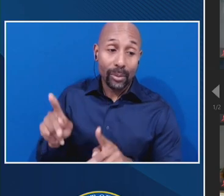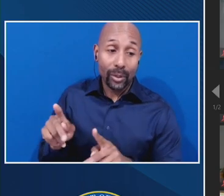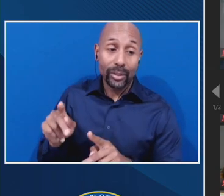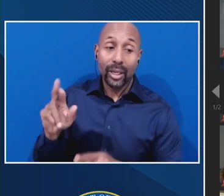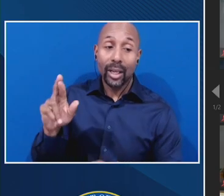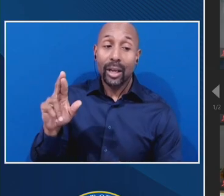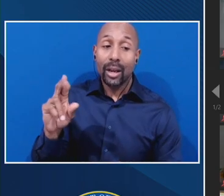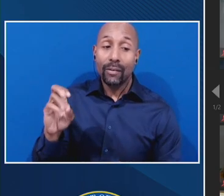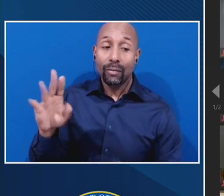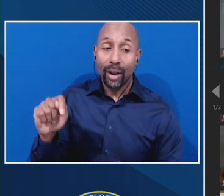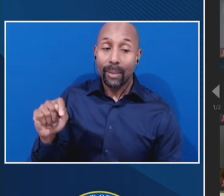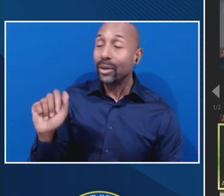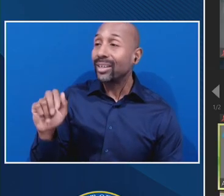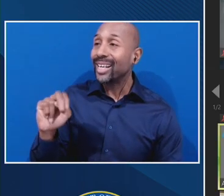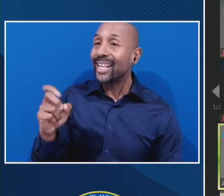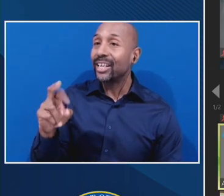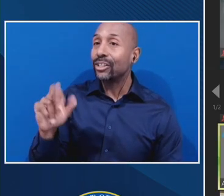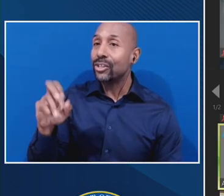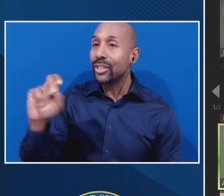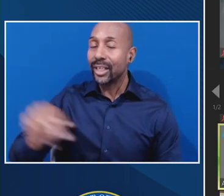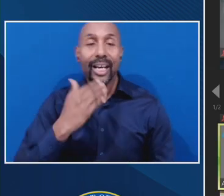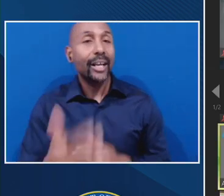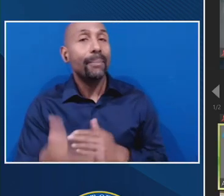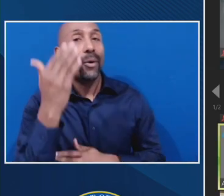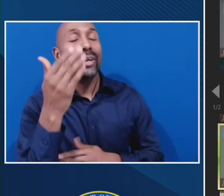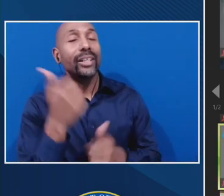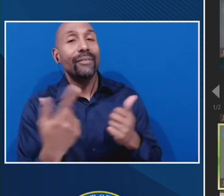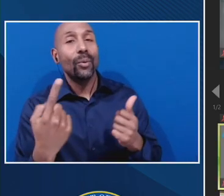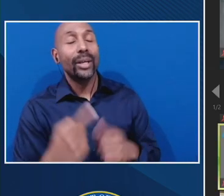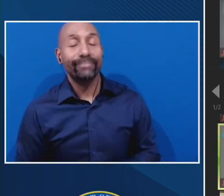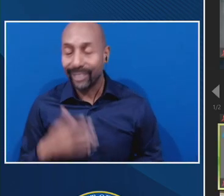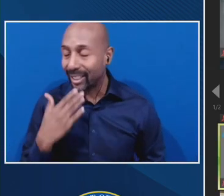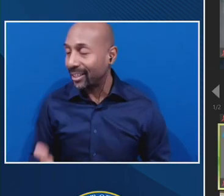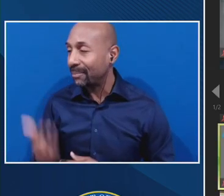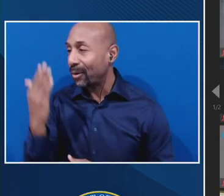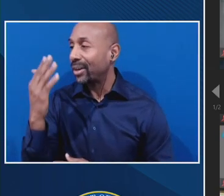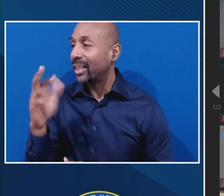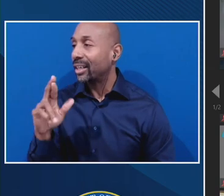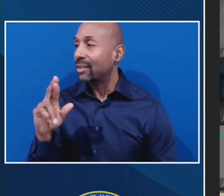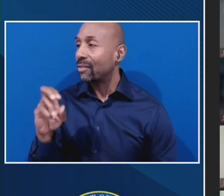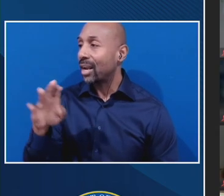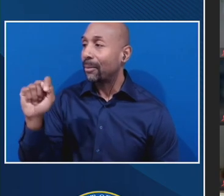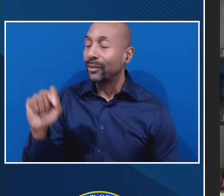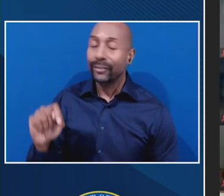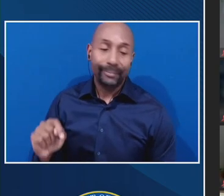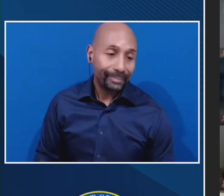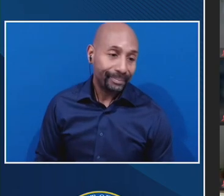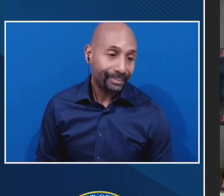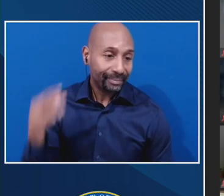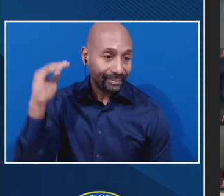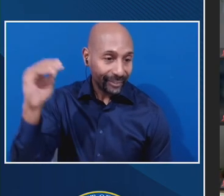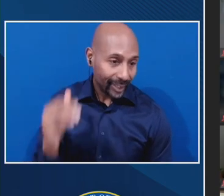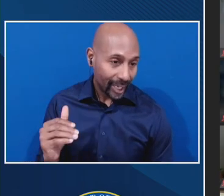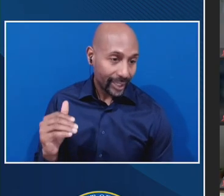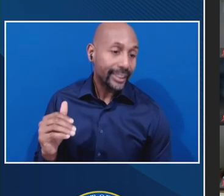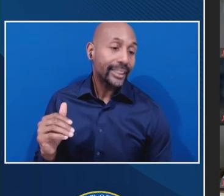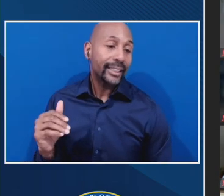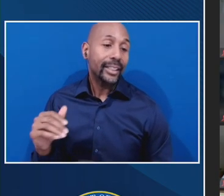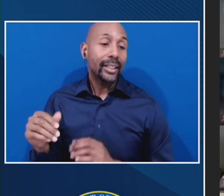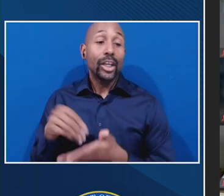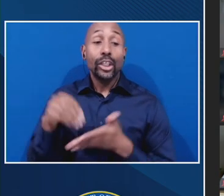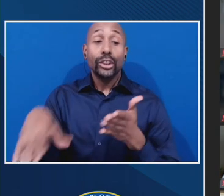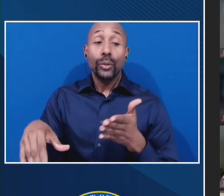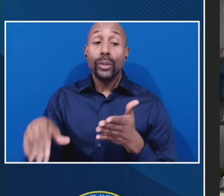Anderson. Good morning, everyone. Good morning, Rob. Next, we have our students